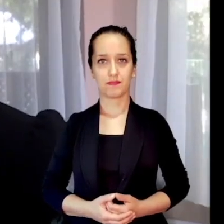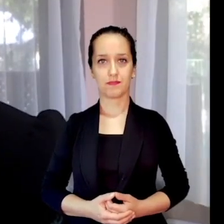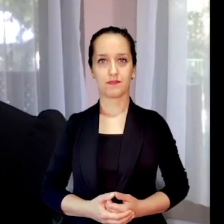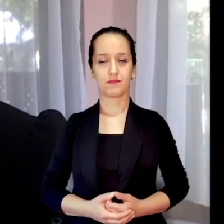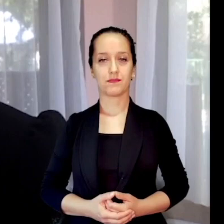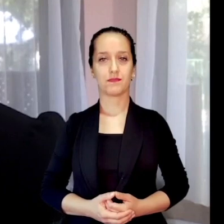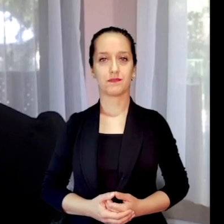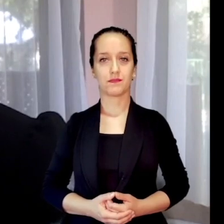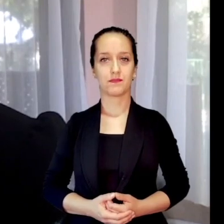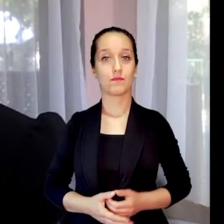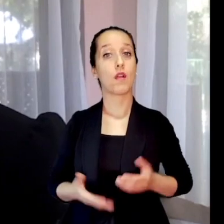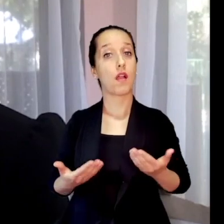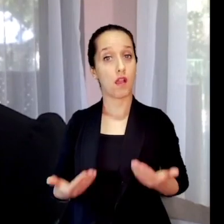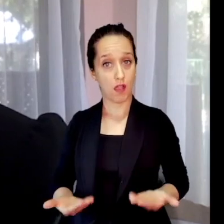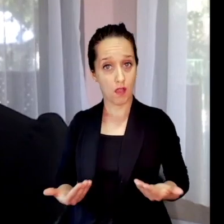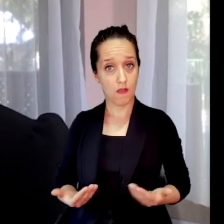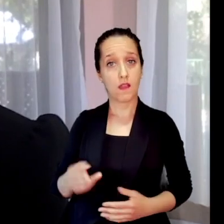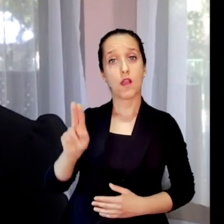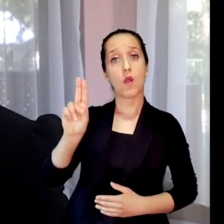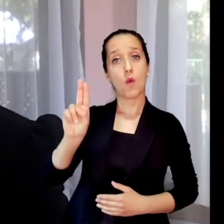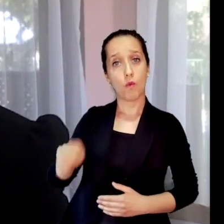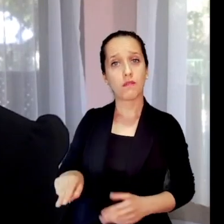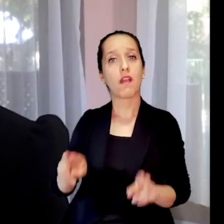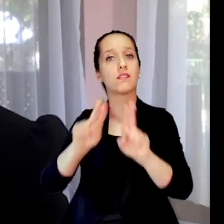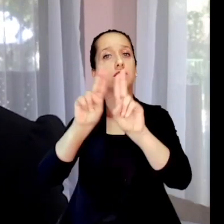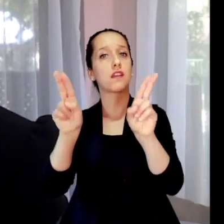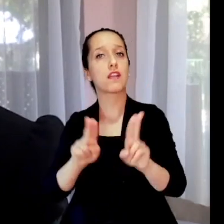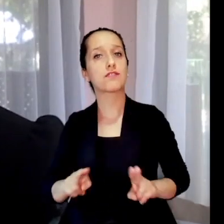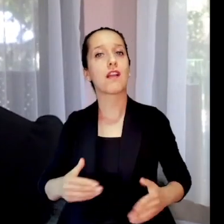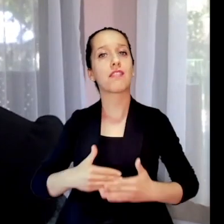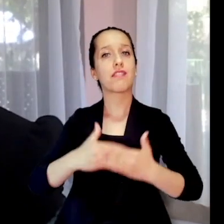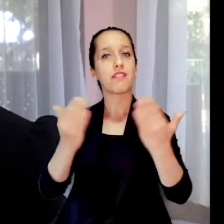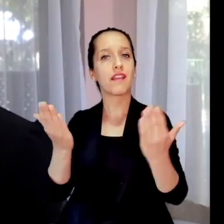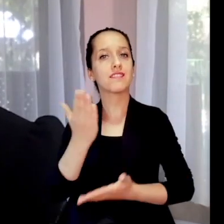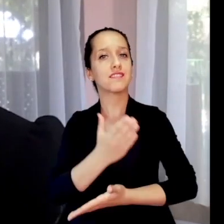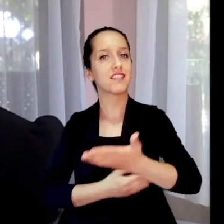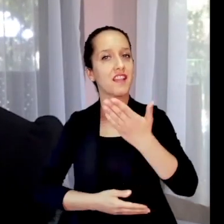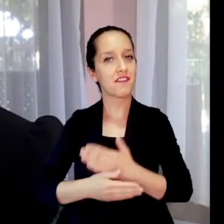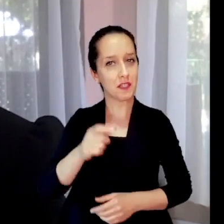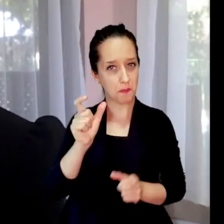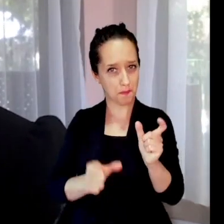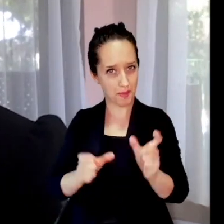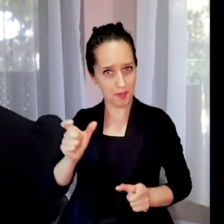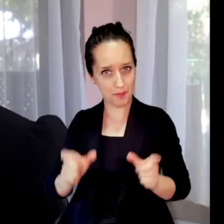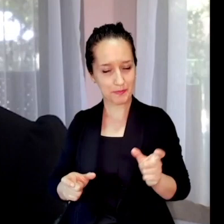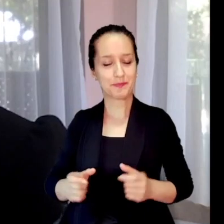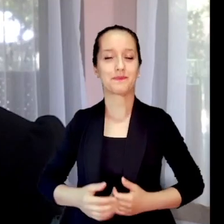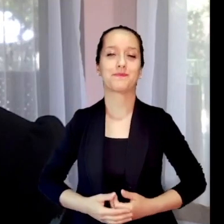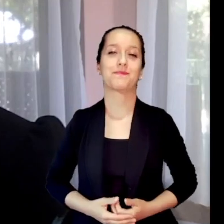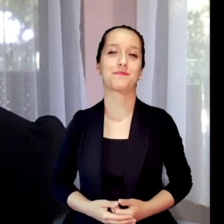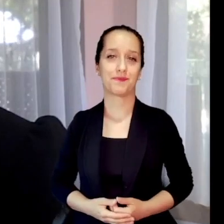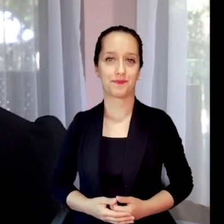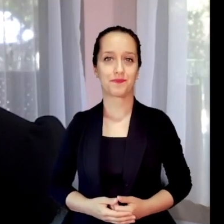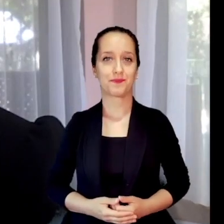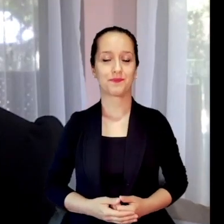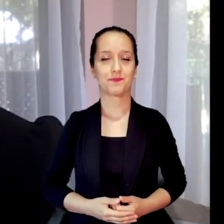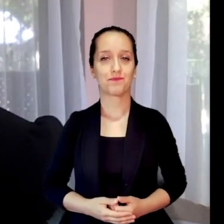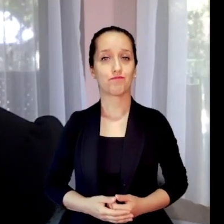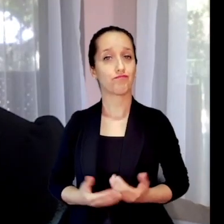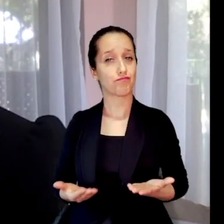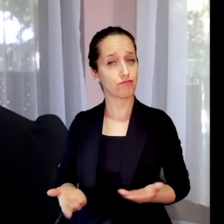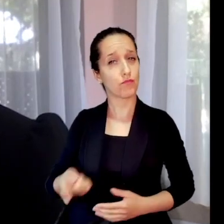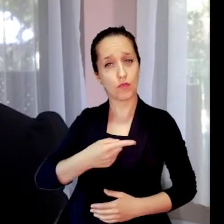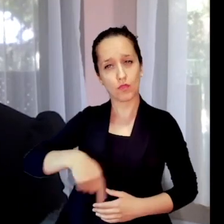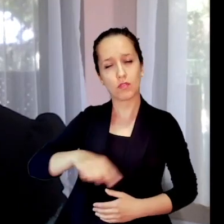On the occasion of the United Nations International Day of Persons with Disabilities,